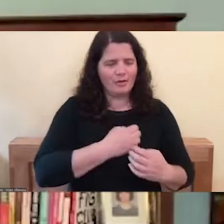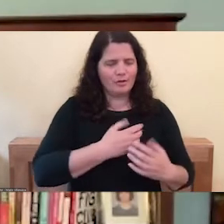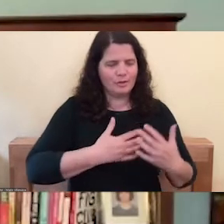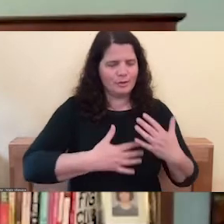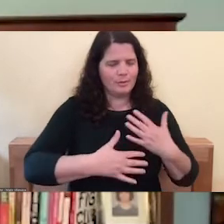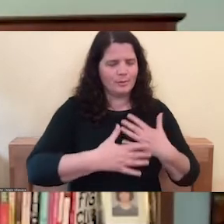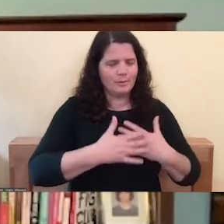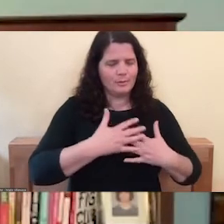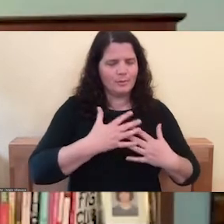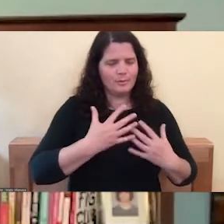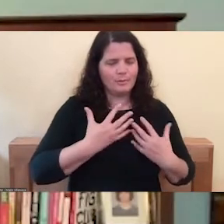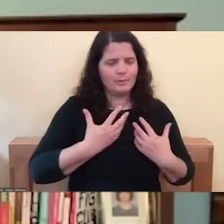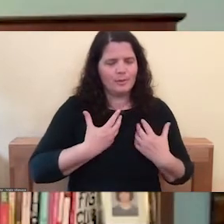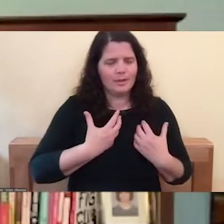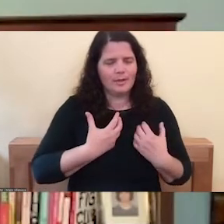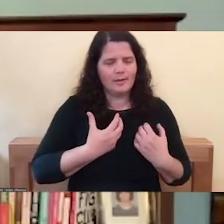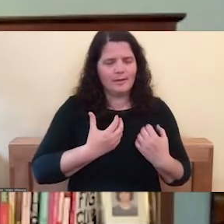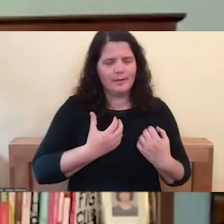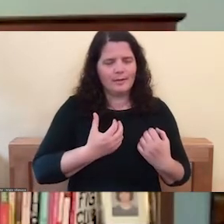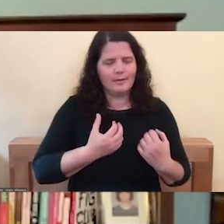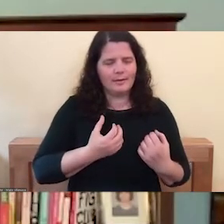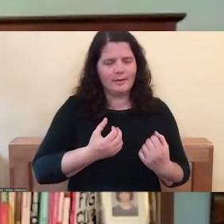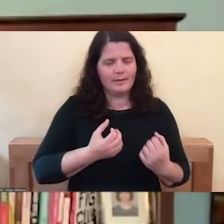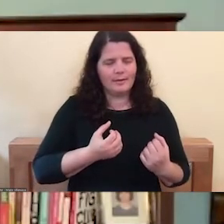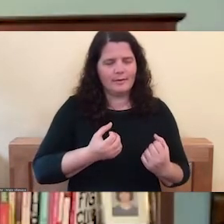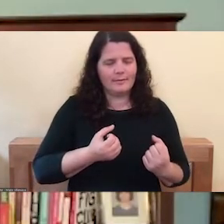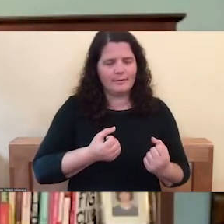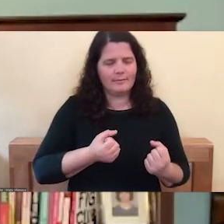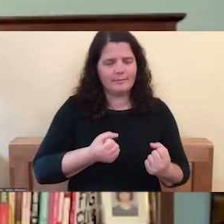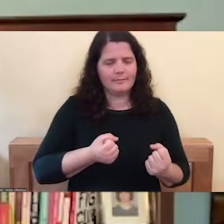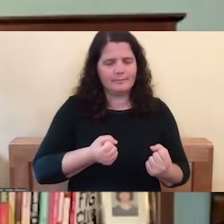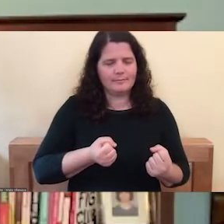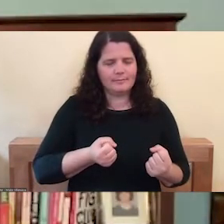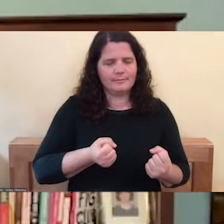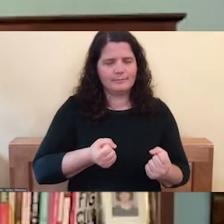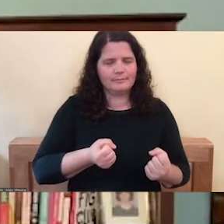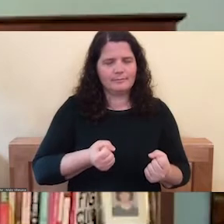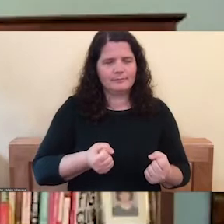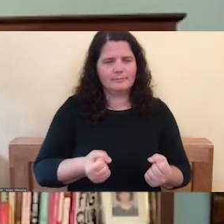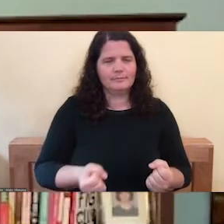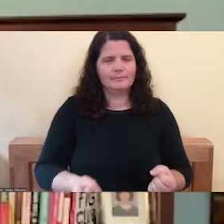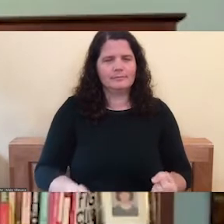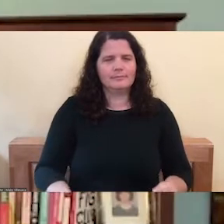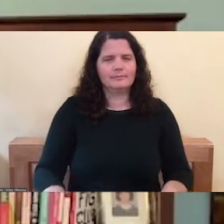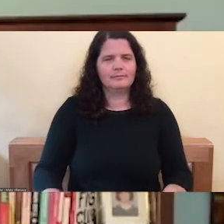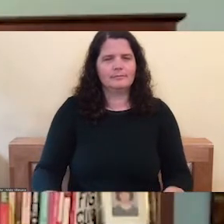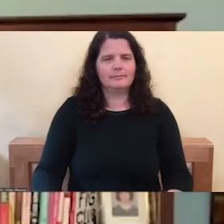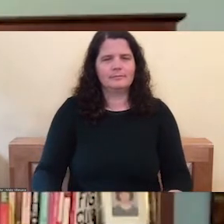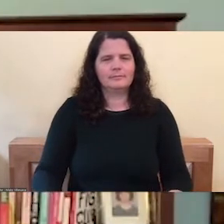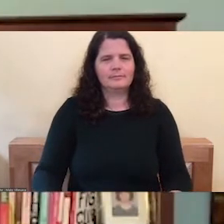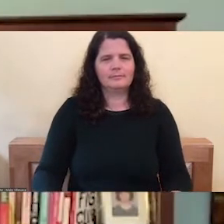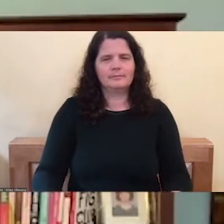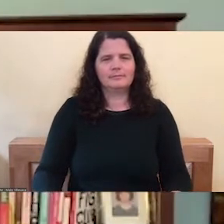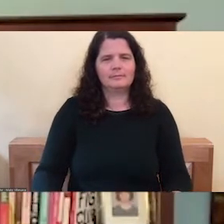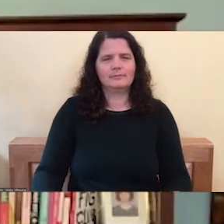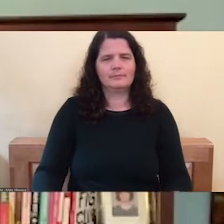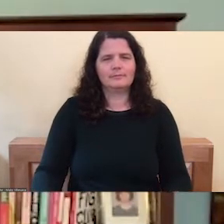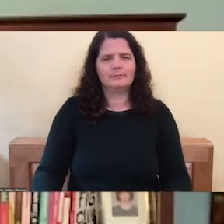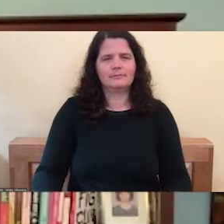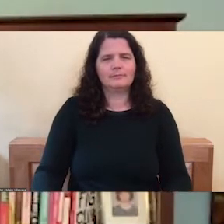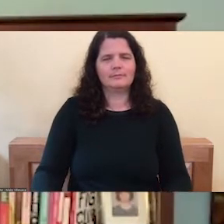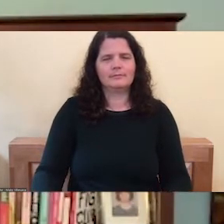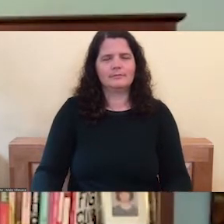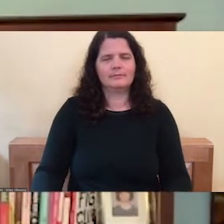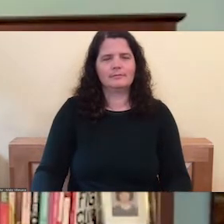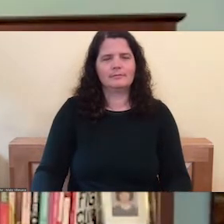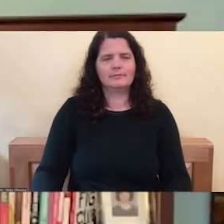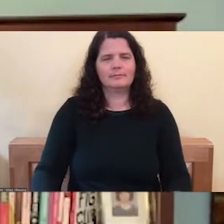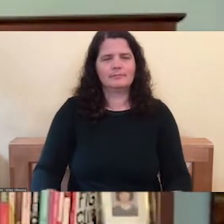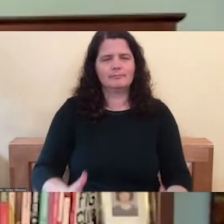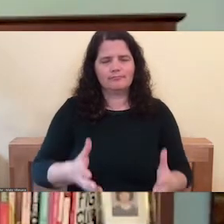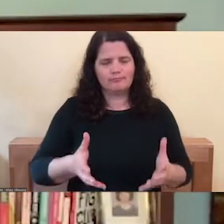nurture